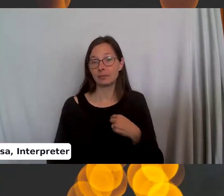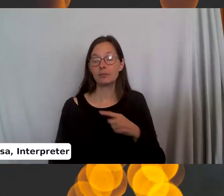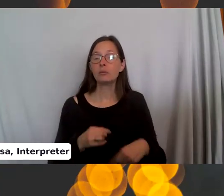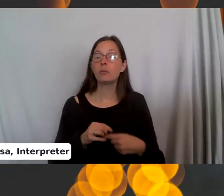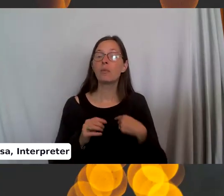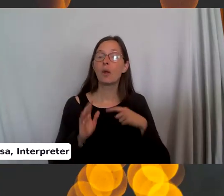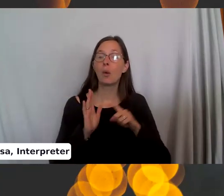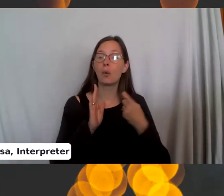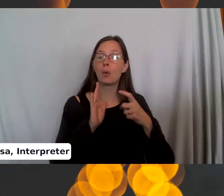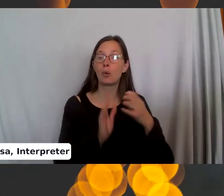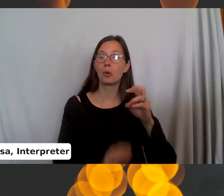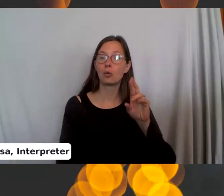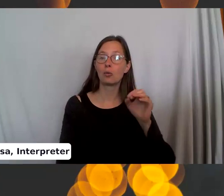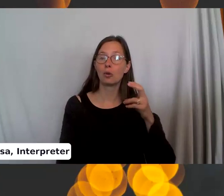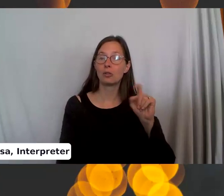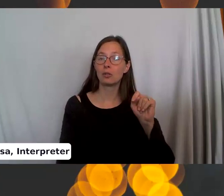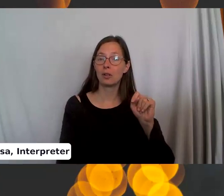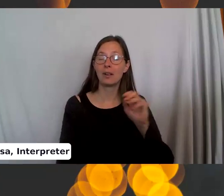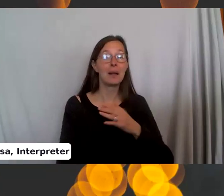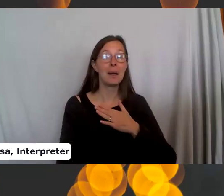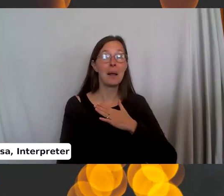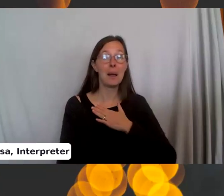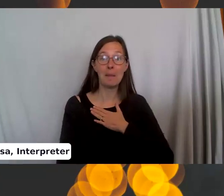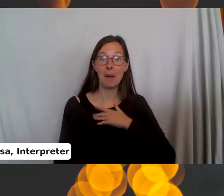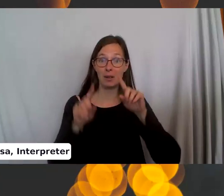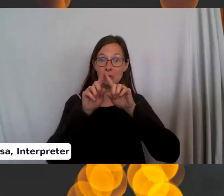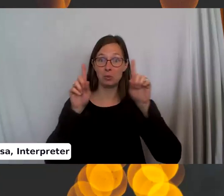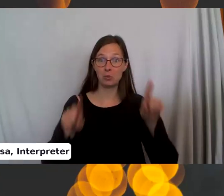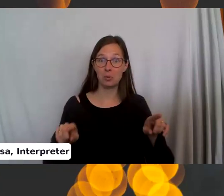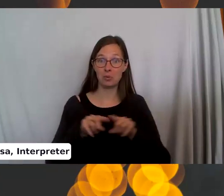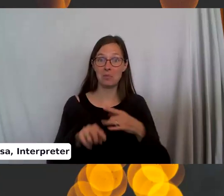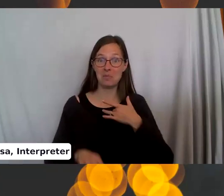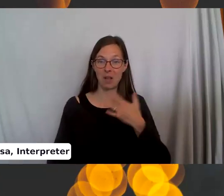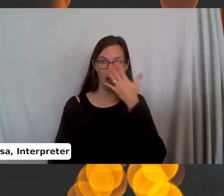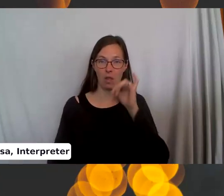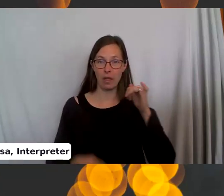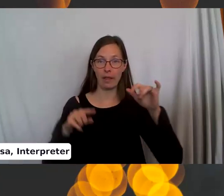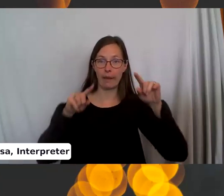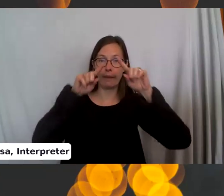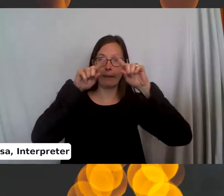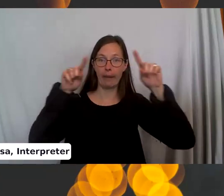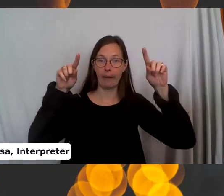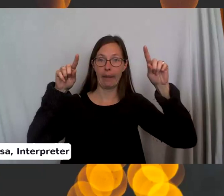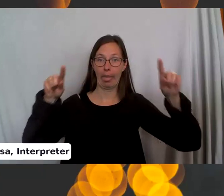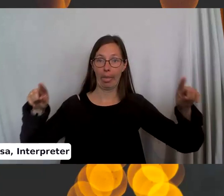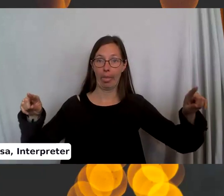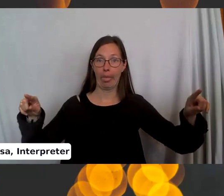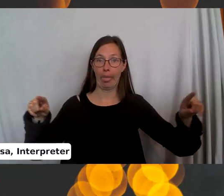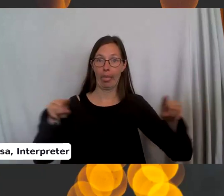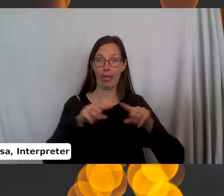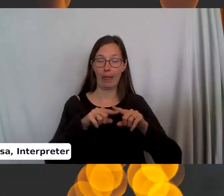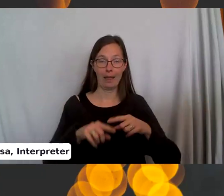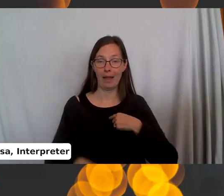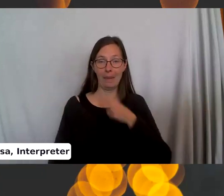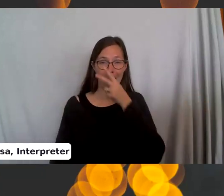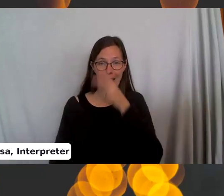and I end up with a trapezoid. I'm not great at crocheting. I can do it, but I'm not great because I always add extra stitches and